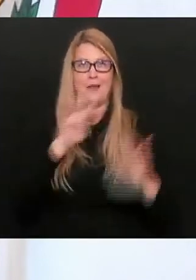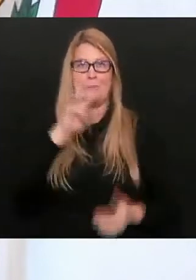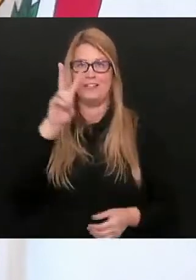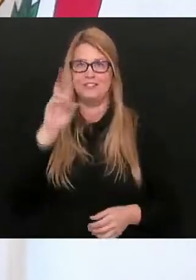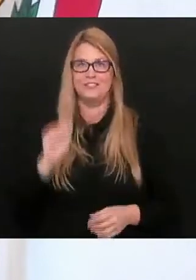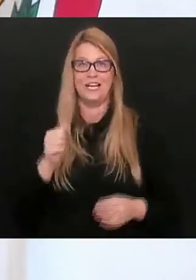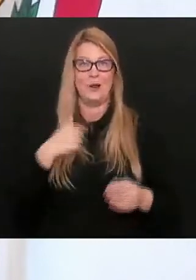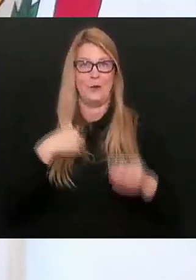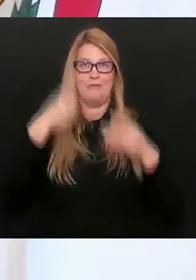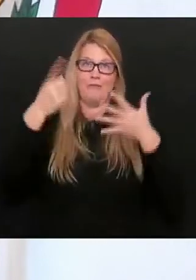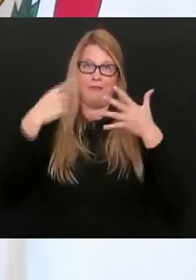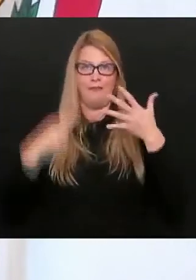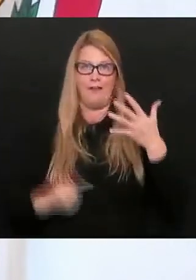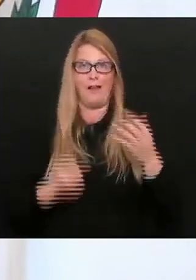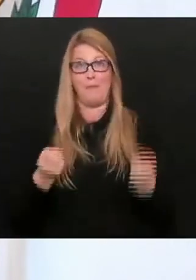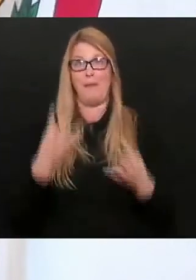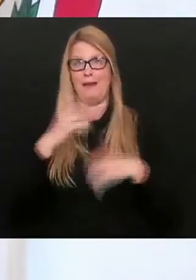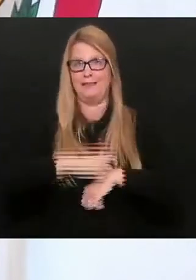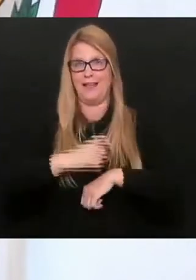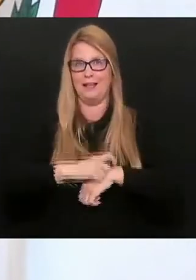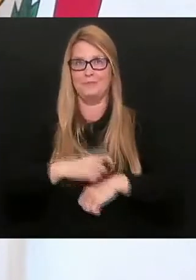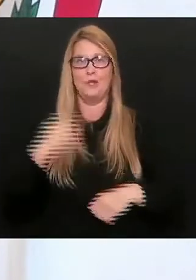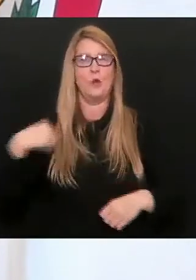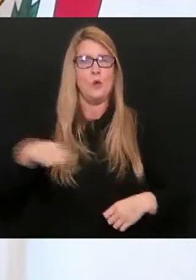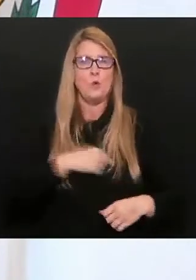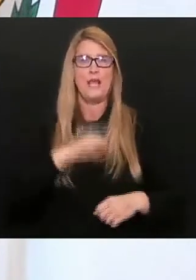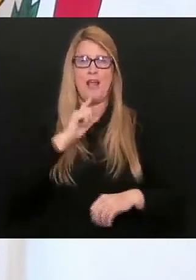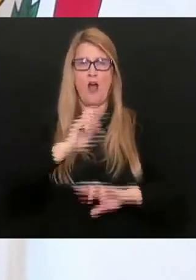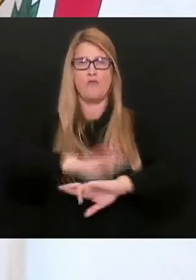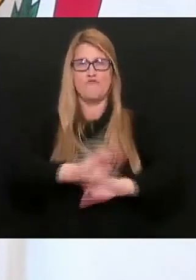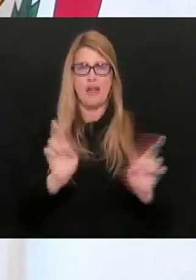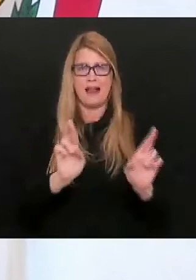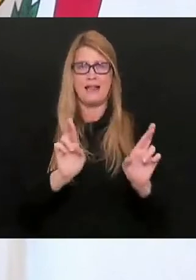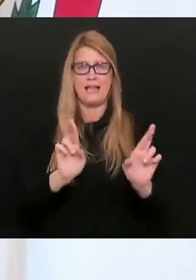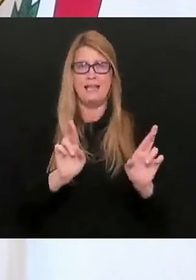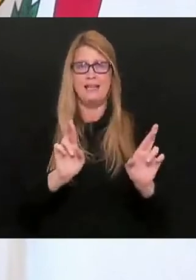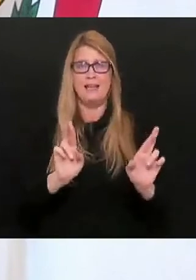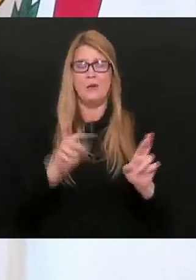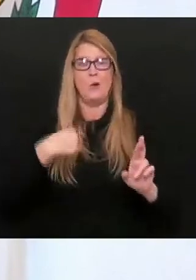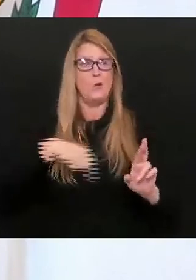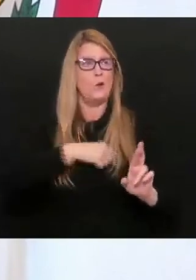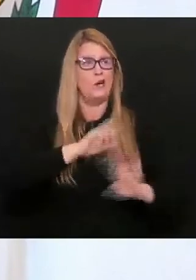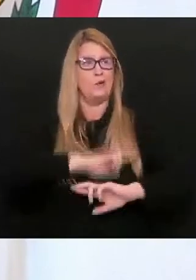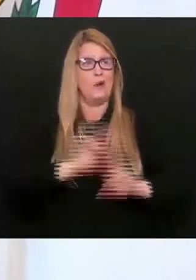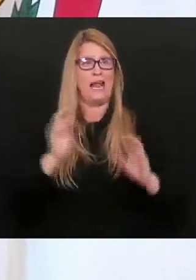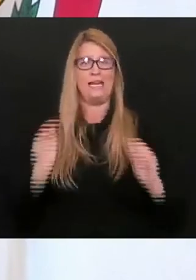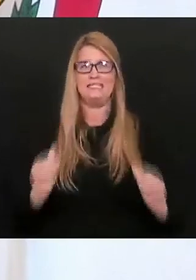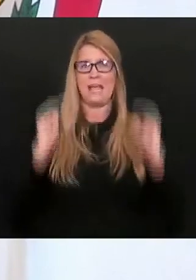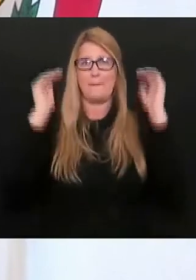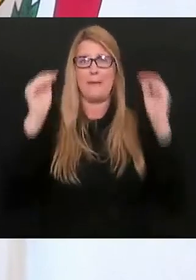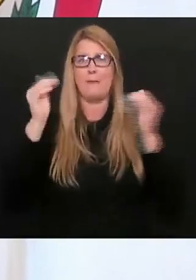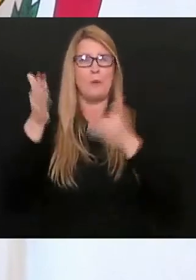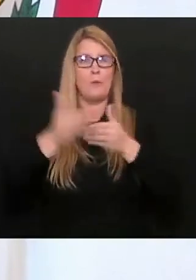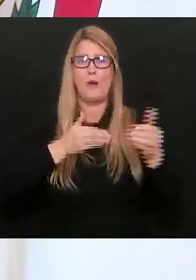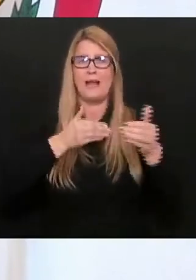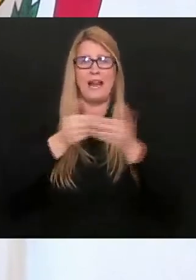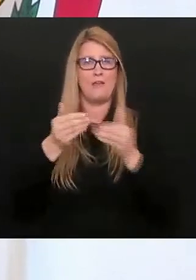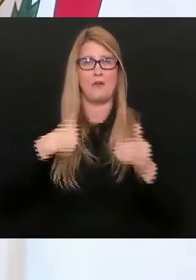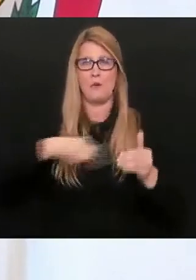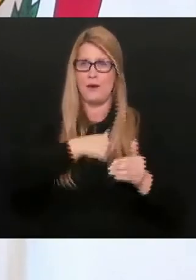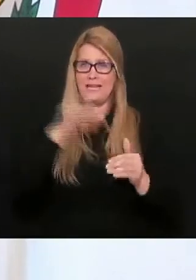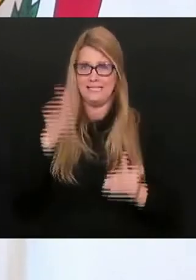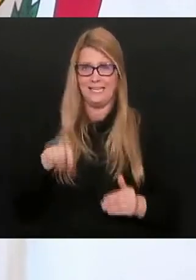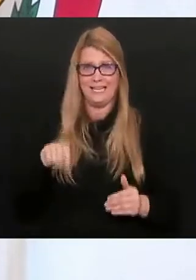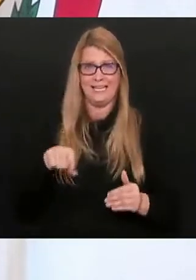a bunch of times. We will absolutely step up. We're ready to go. You know, we're ready to go to whatever volume, you know, that